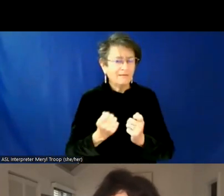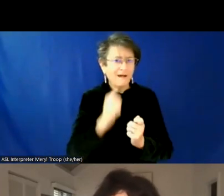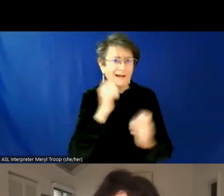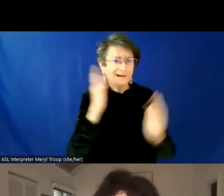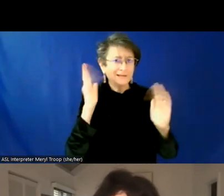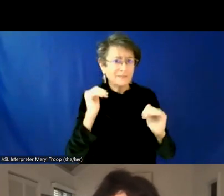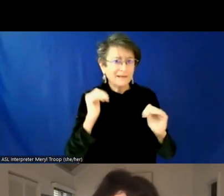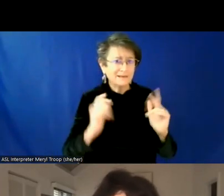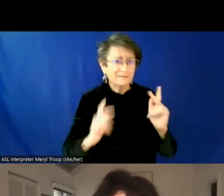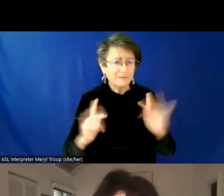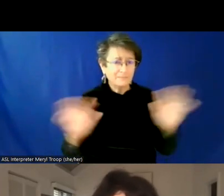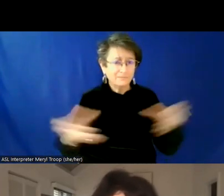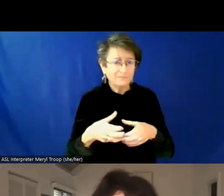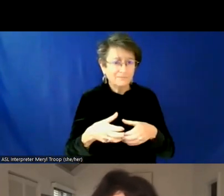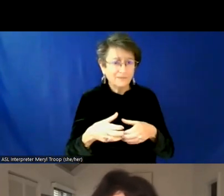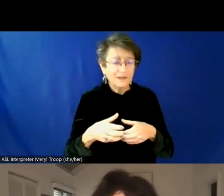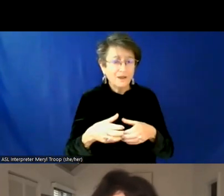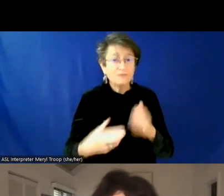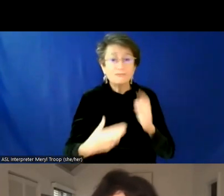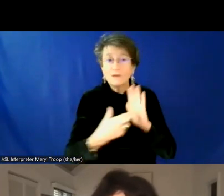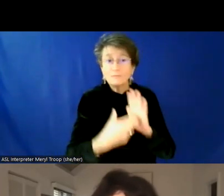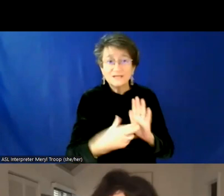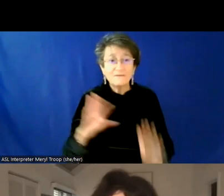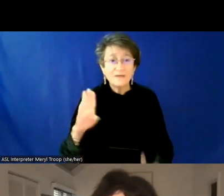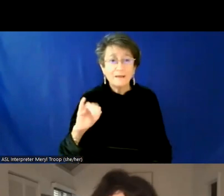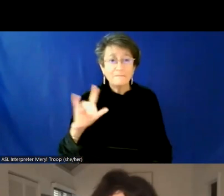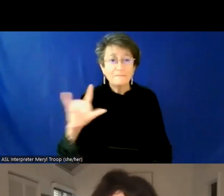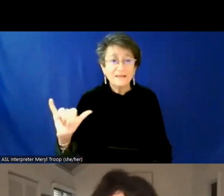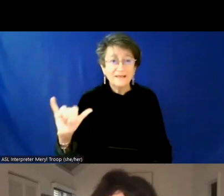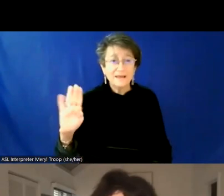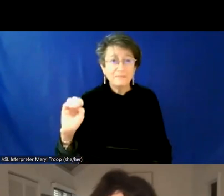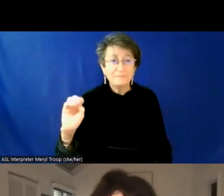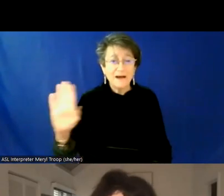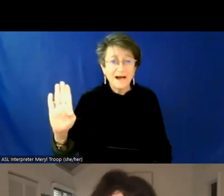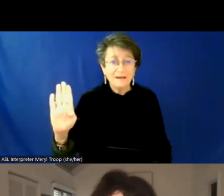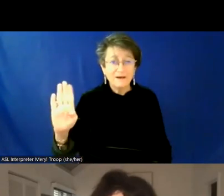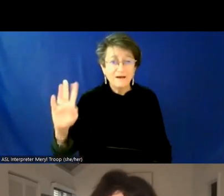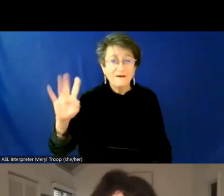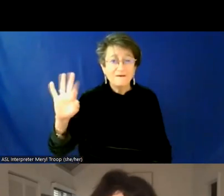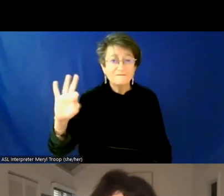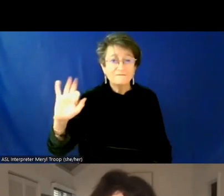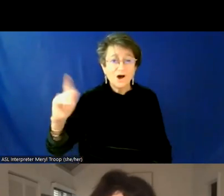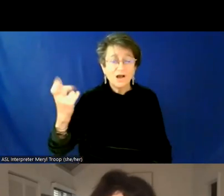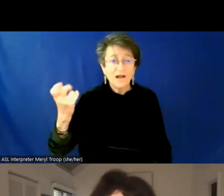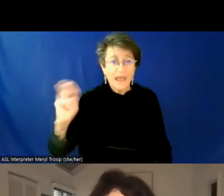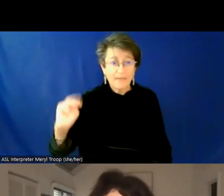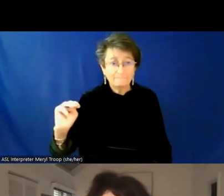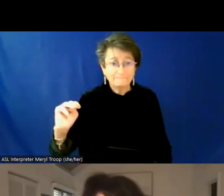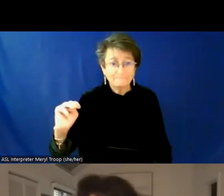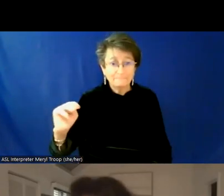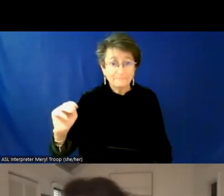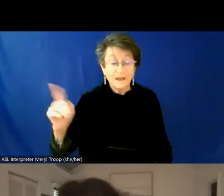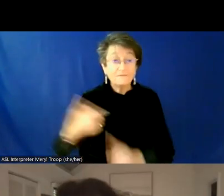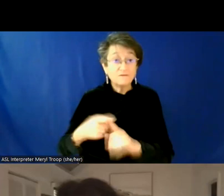by representative Billy Bob Falkenham, um, who's from down east and who I have absolutely nothing in common with this